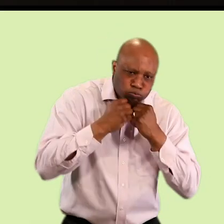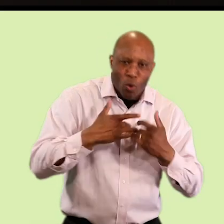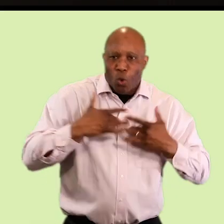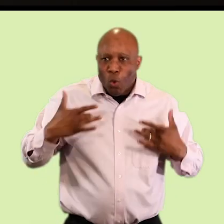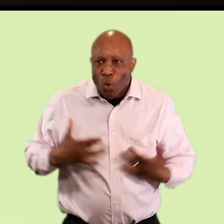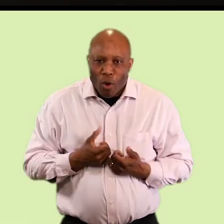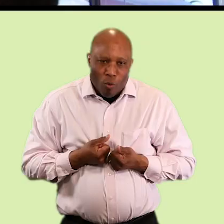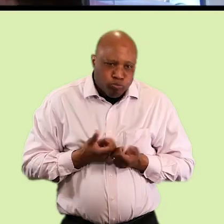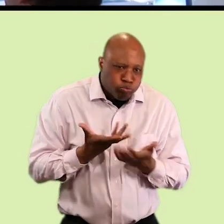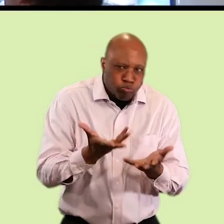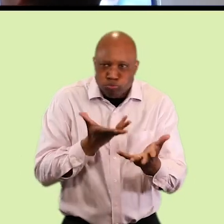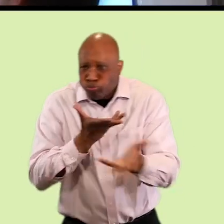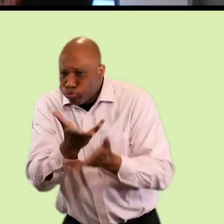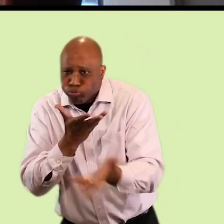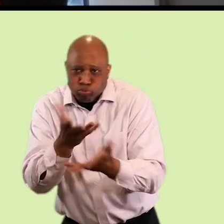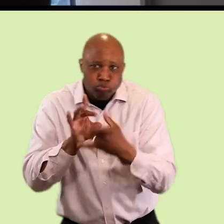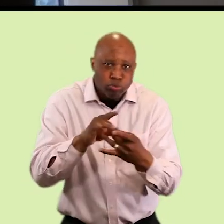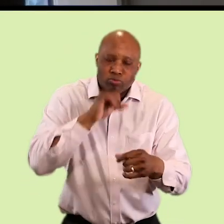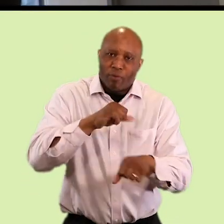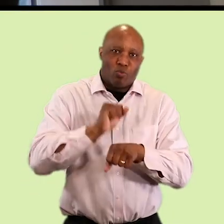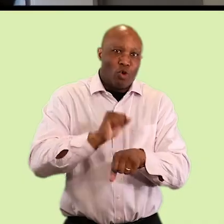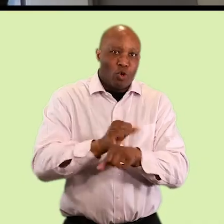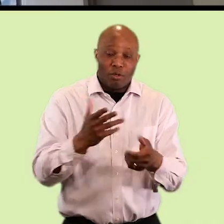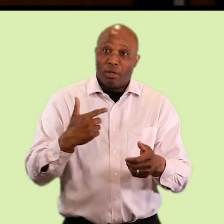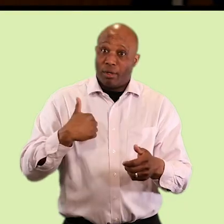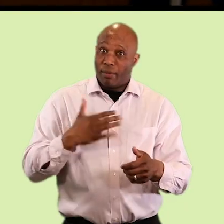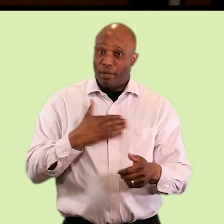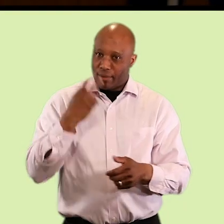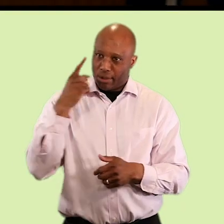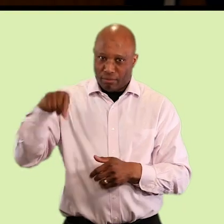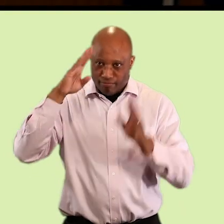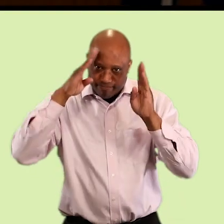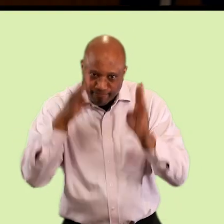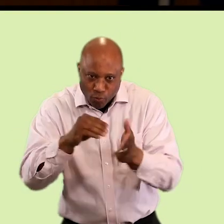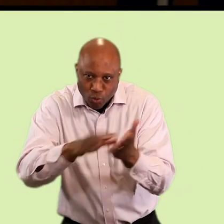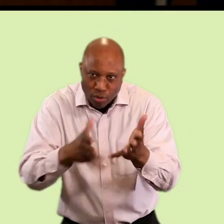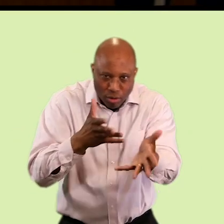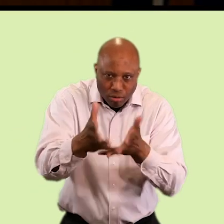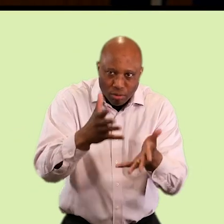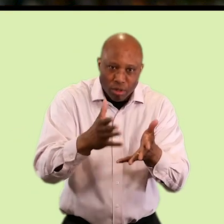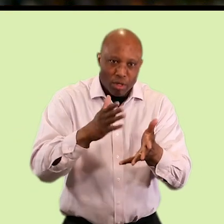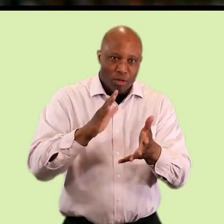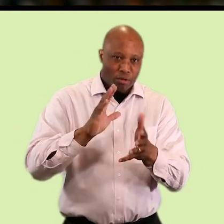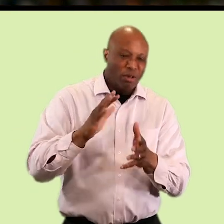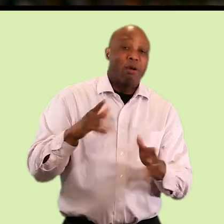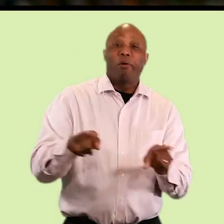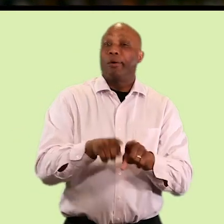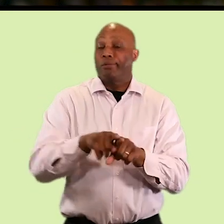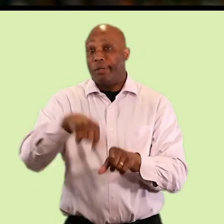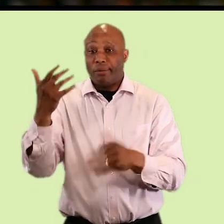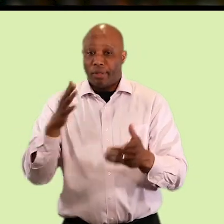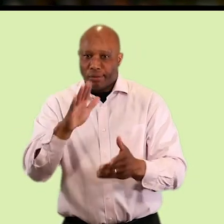excited about their jobs. You can tell they're really happy to work here and they really focus on the student's strengths. I think we have